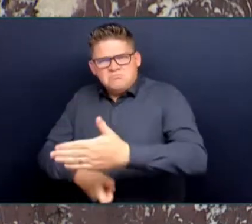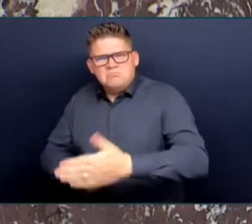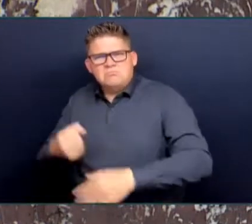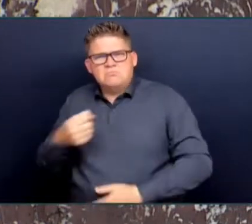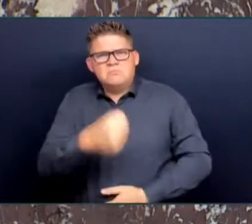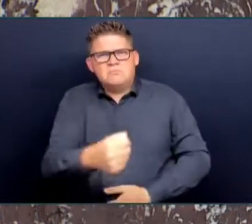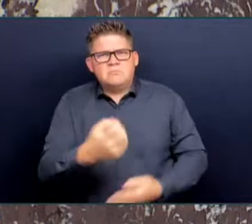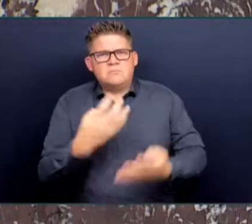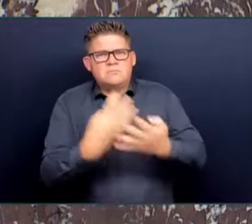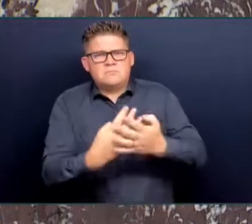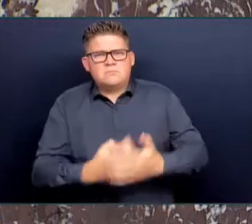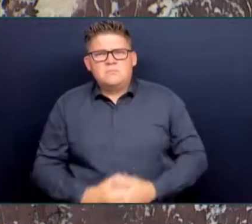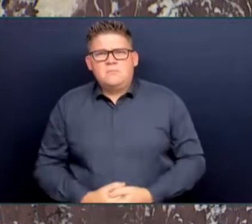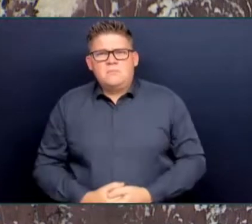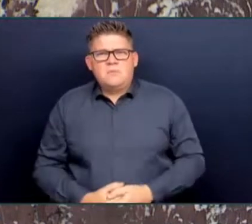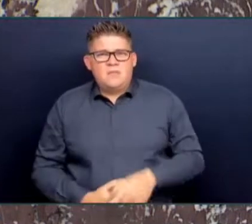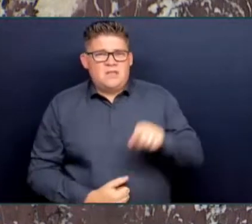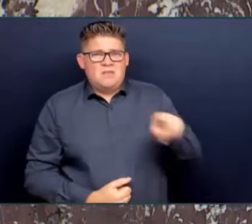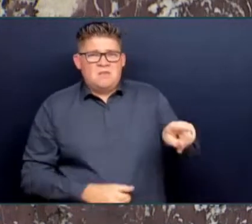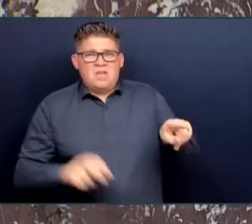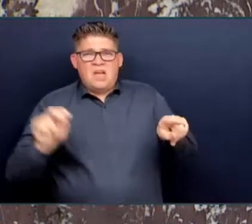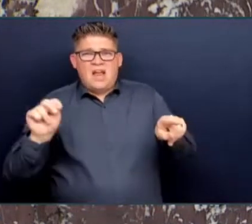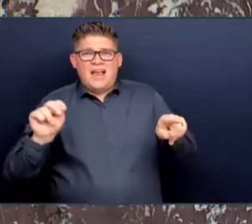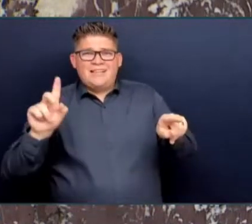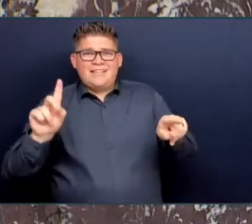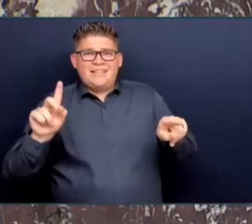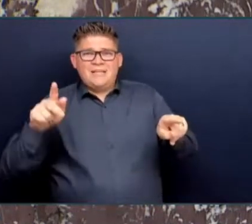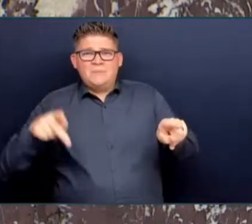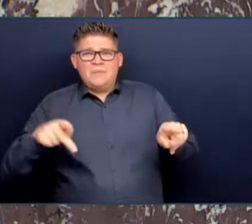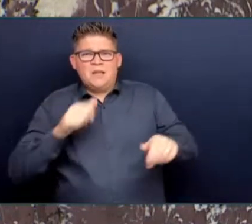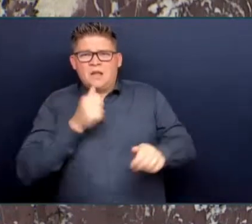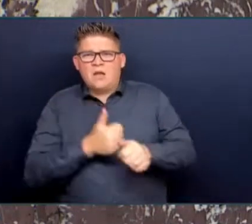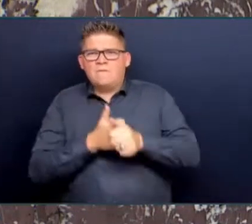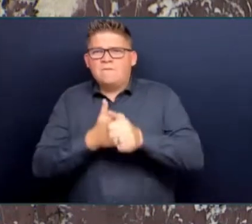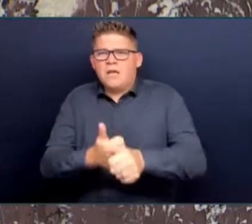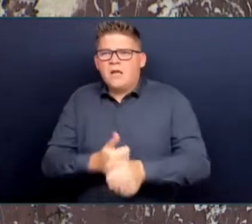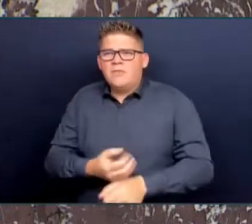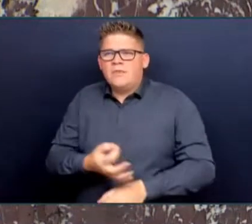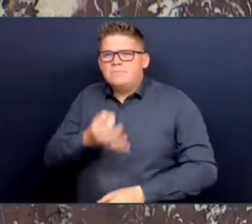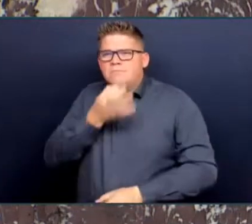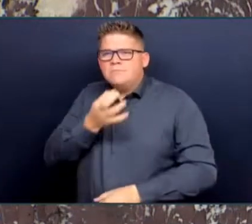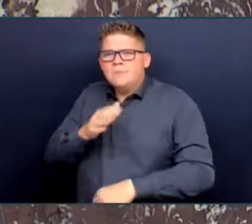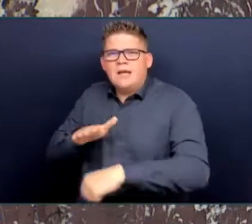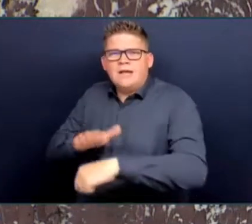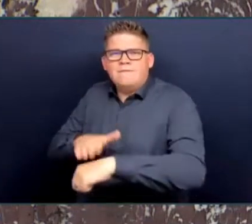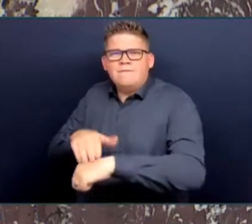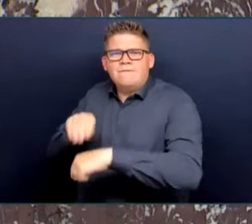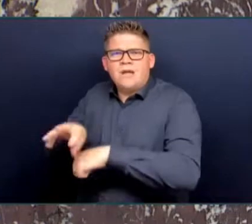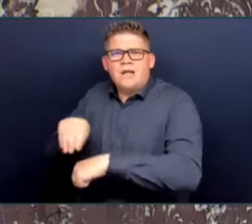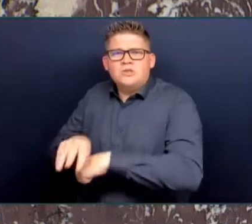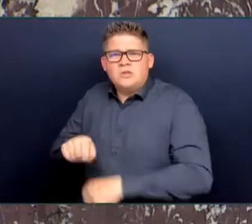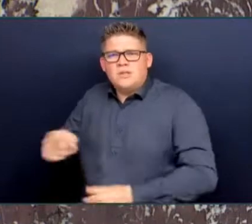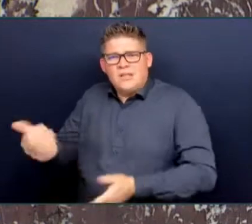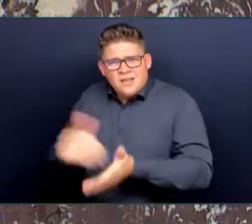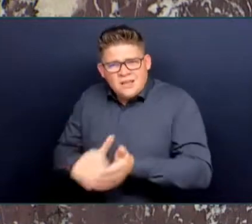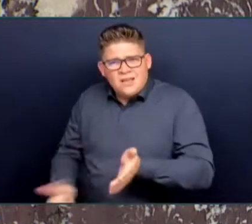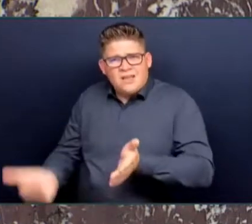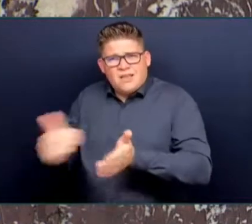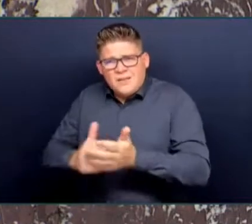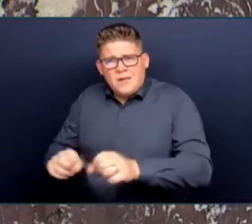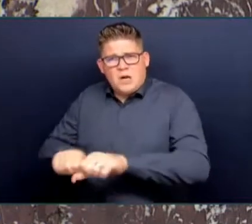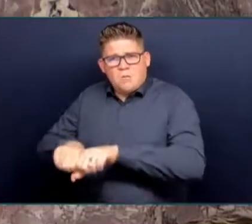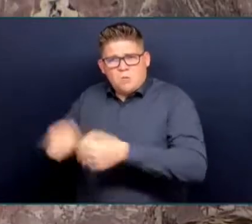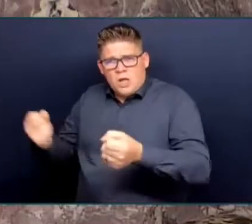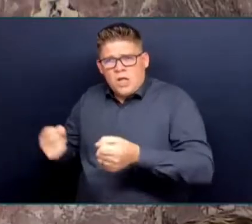push back on our call to get tough with violent, prolific offenders who breach their conditions over and over